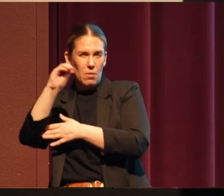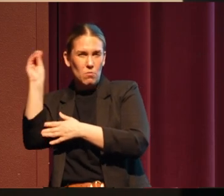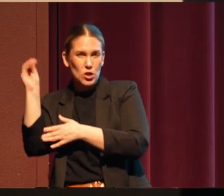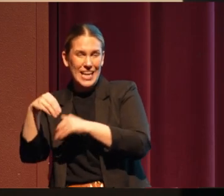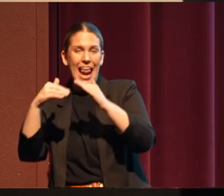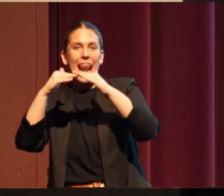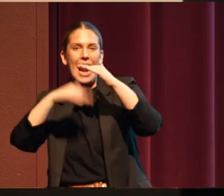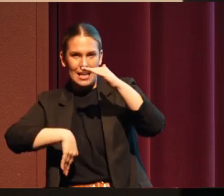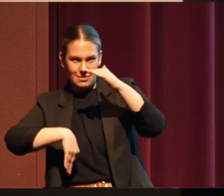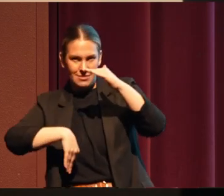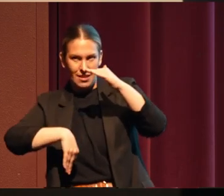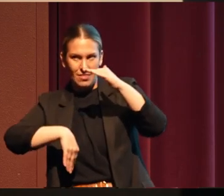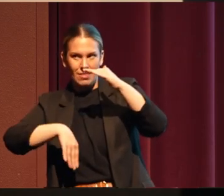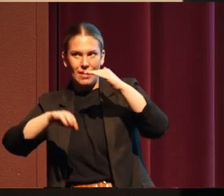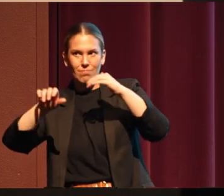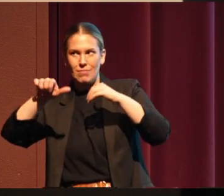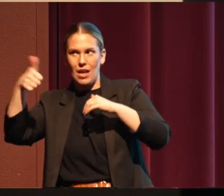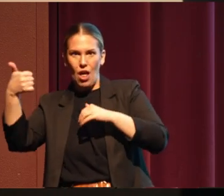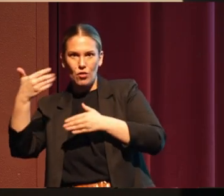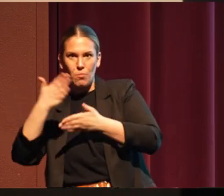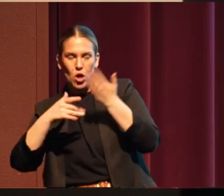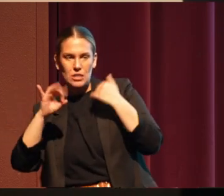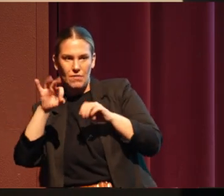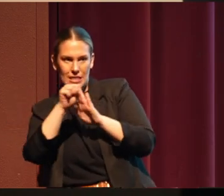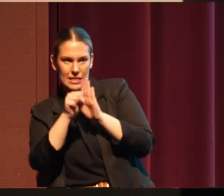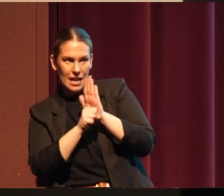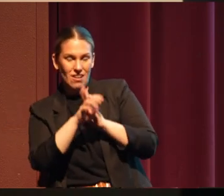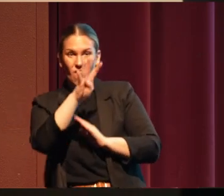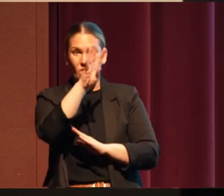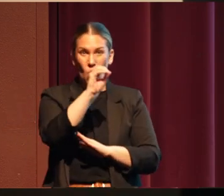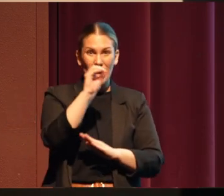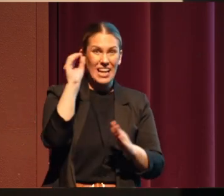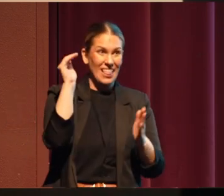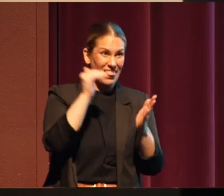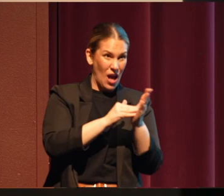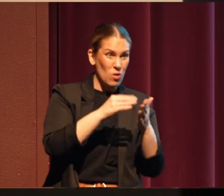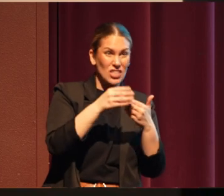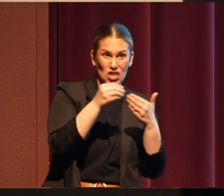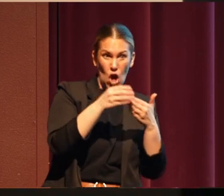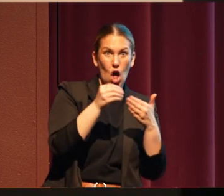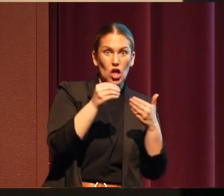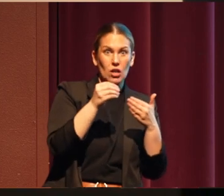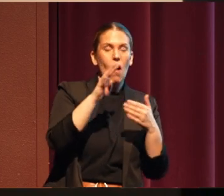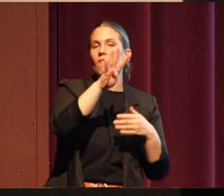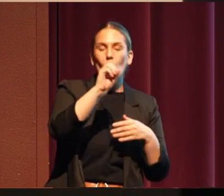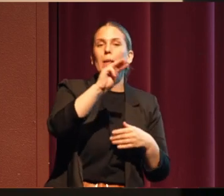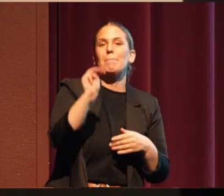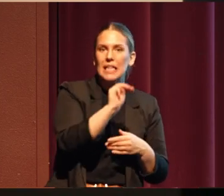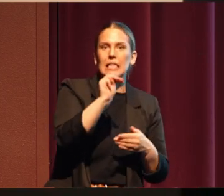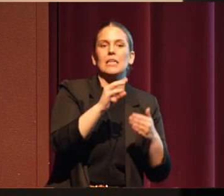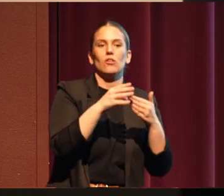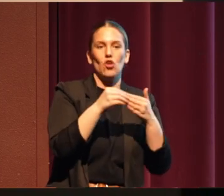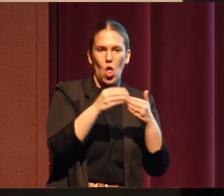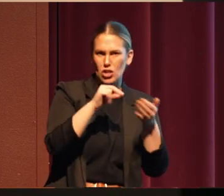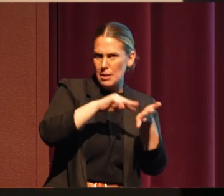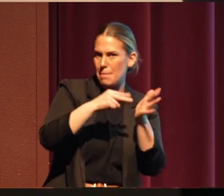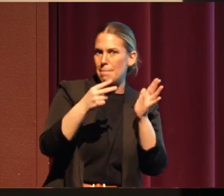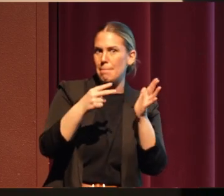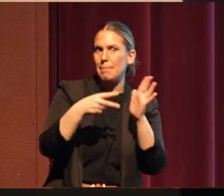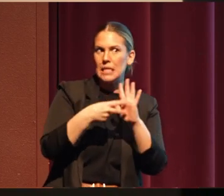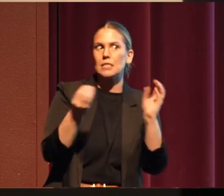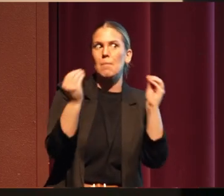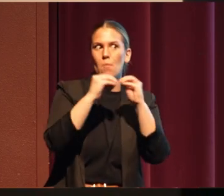than the rest of the state. 40 million dollars means more to us than it does to a lot of people. We